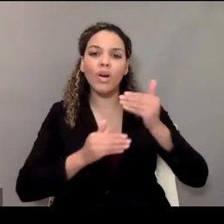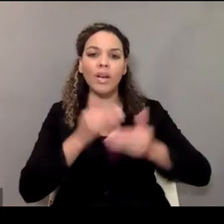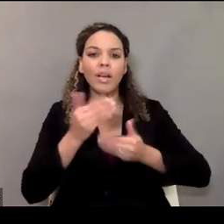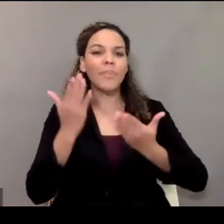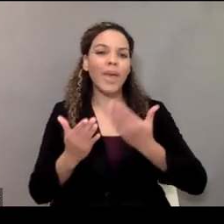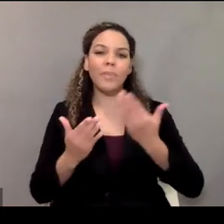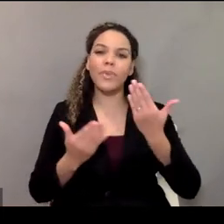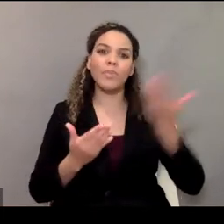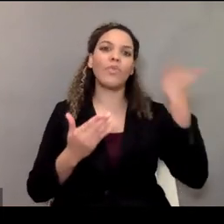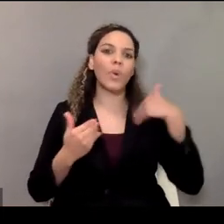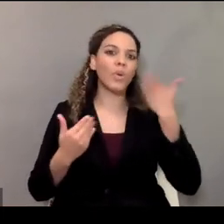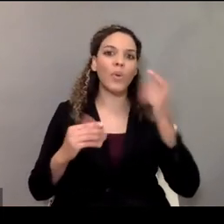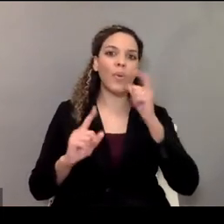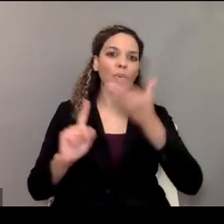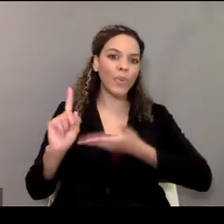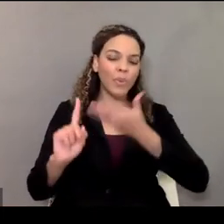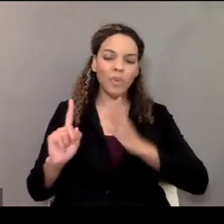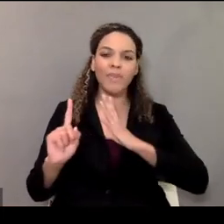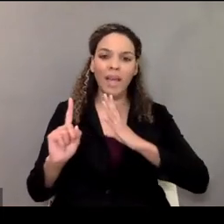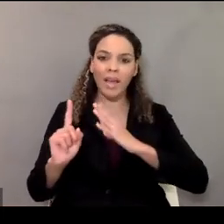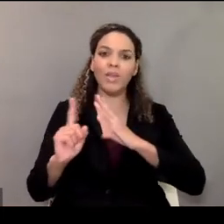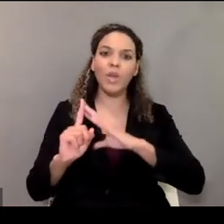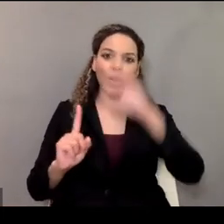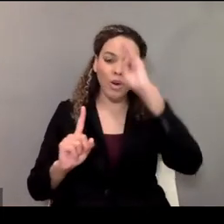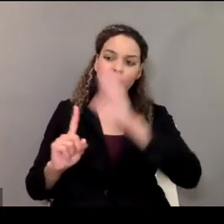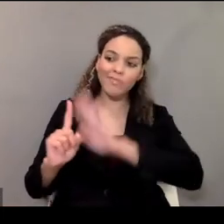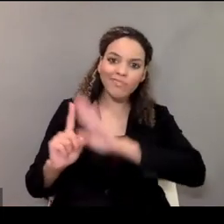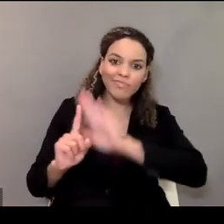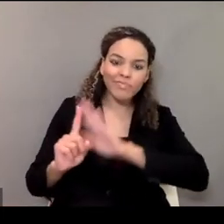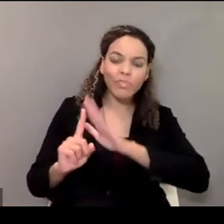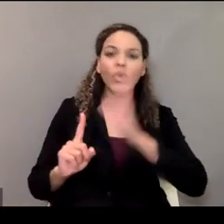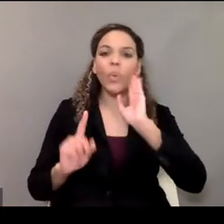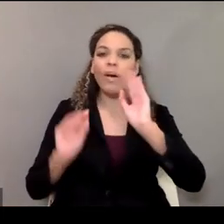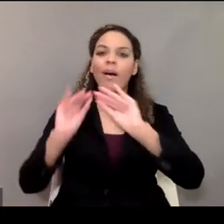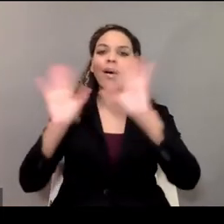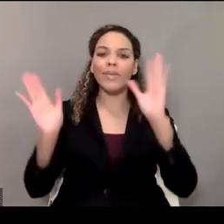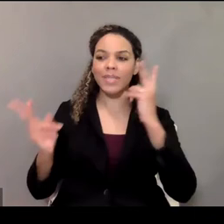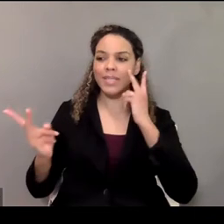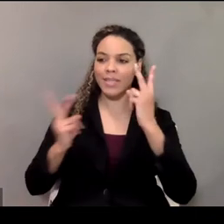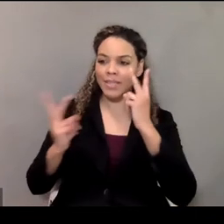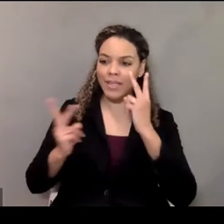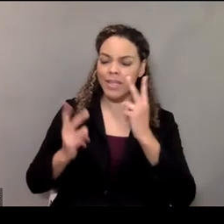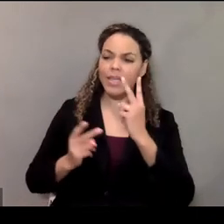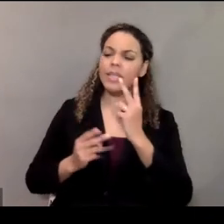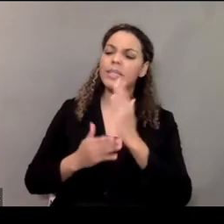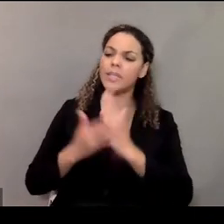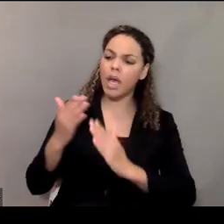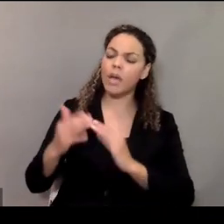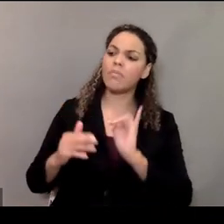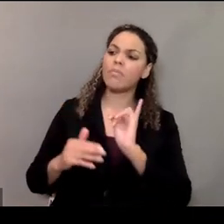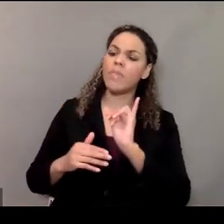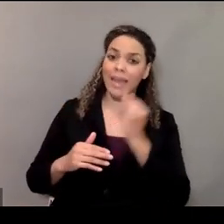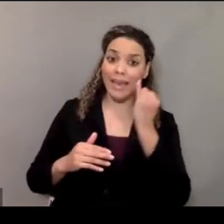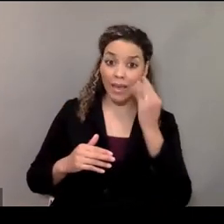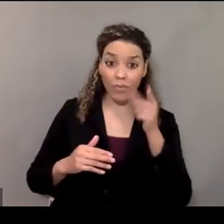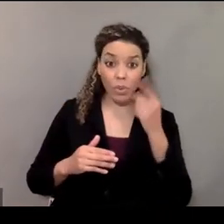someone you know, I've known from the past, you will obviously see, if you see some of these